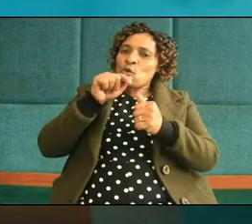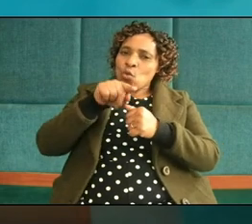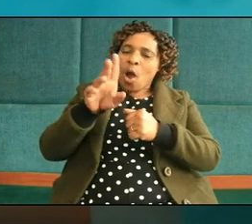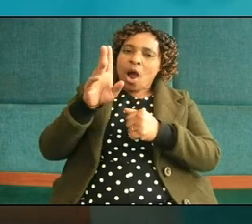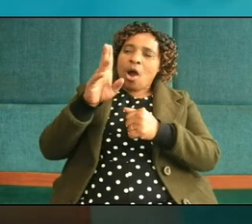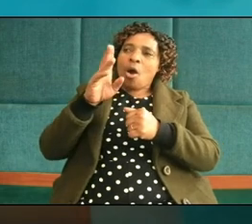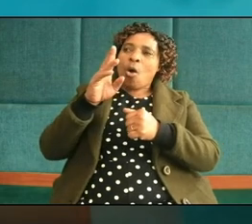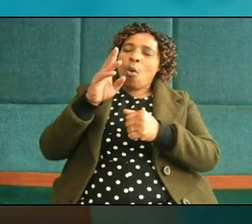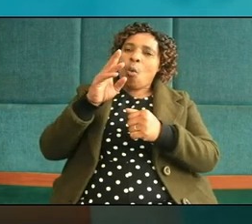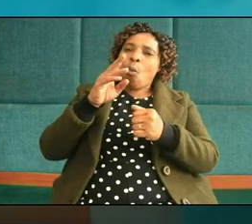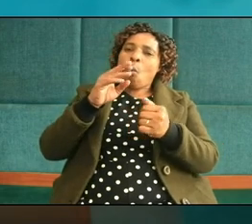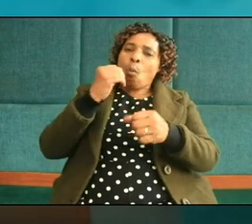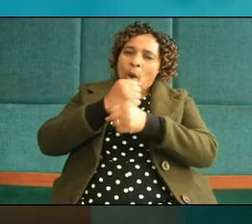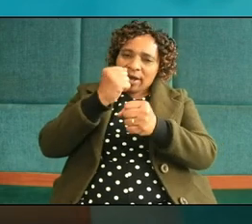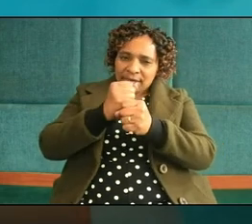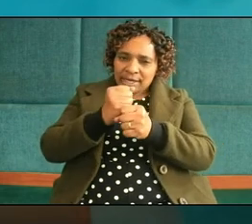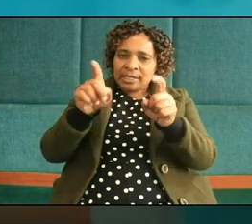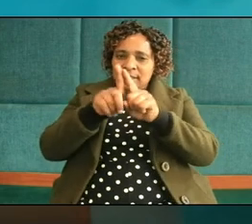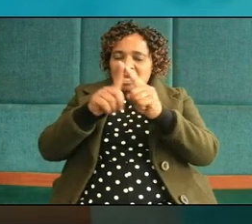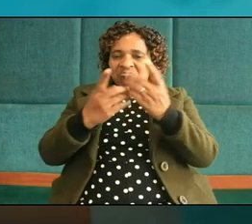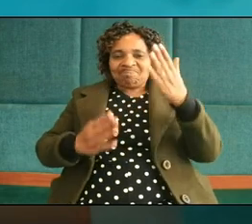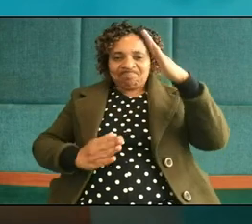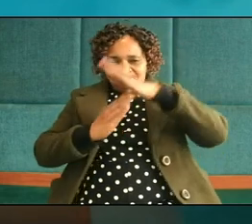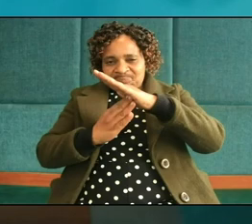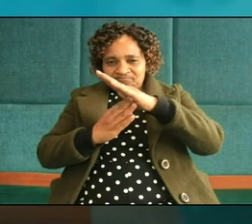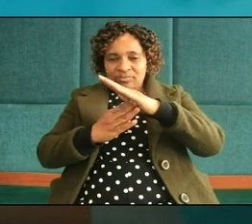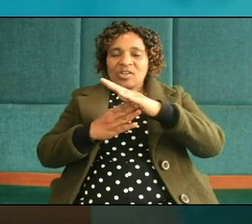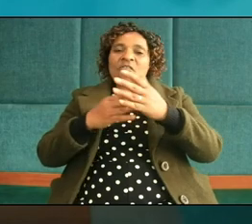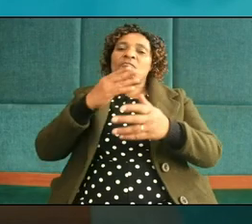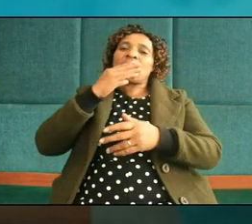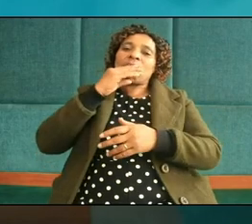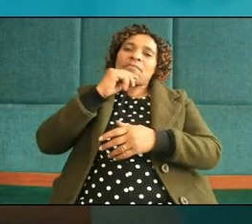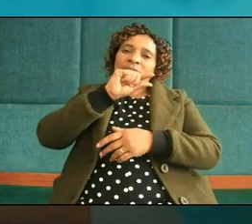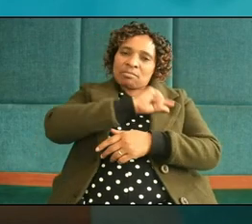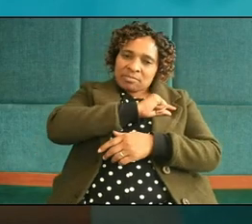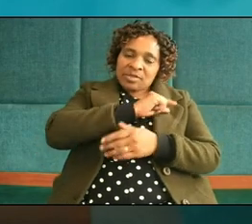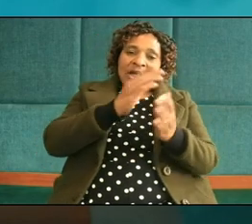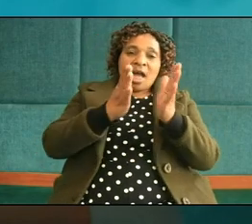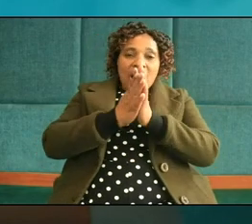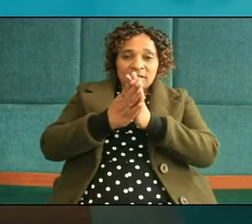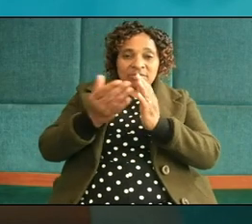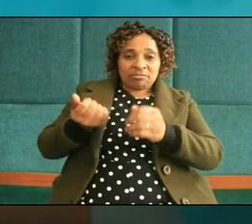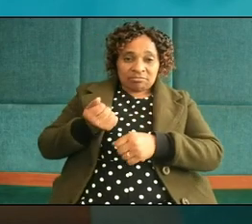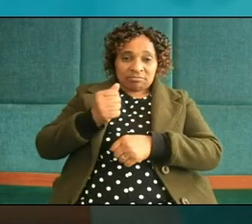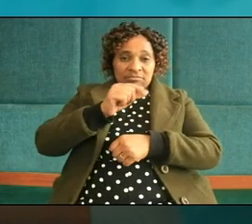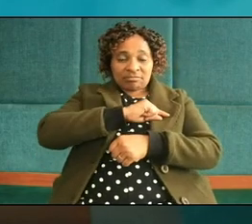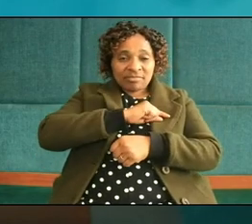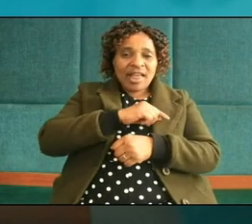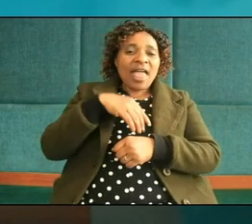as deacon head of deacon and this deaconess every time you come together